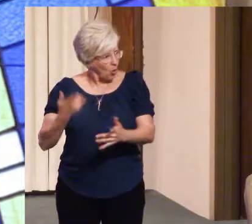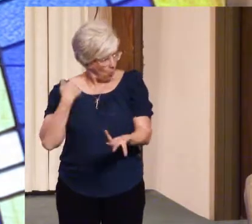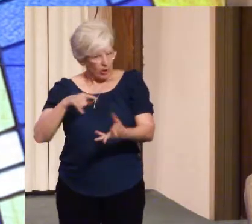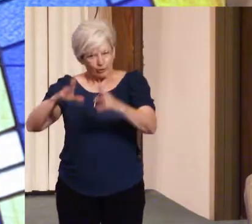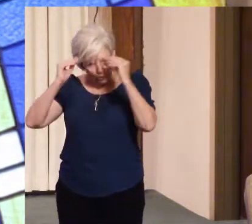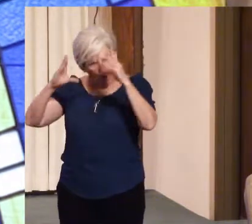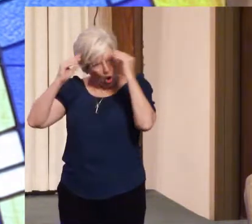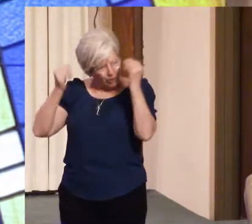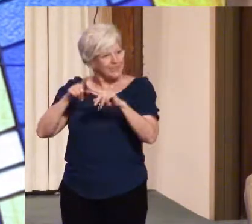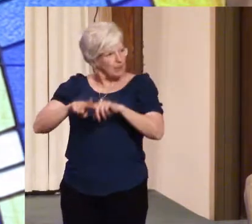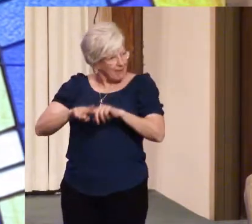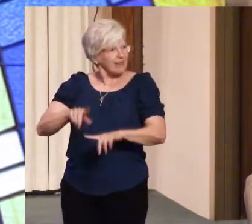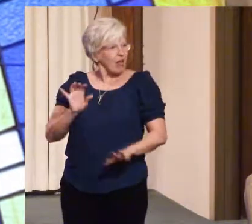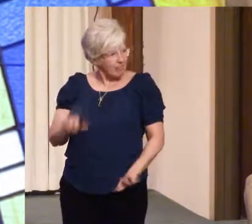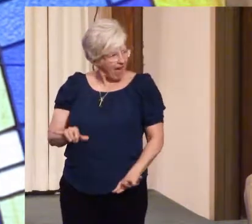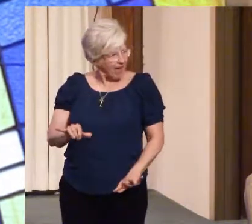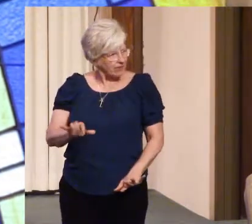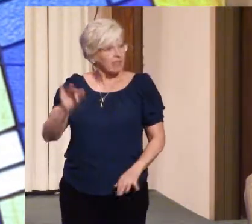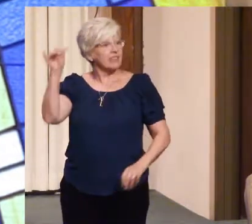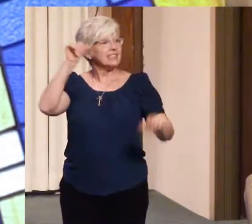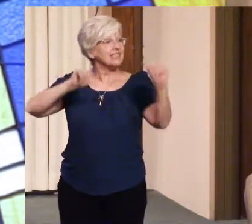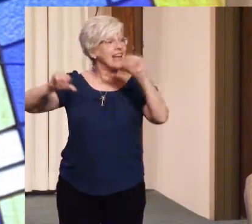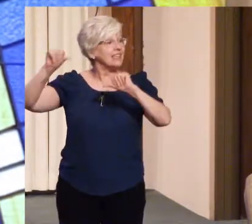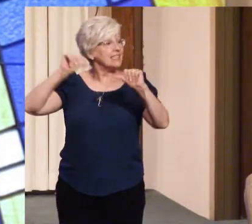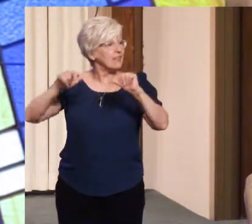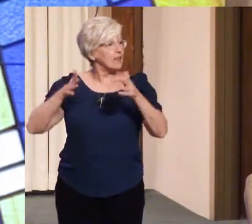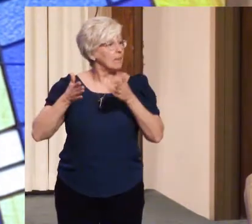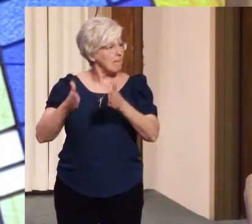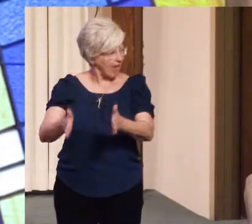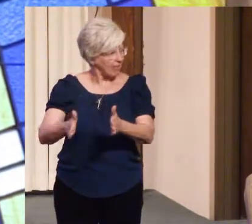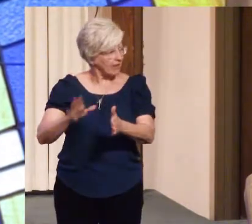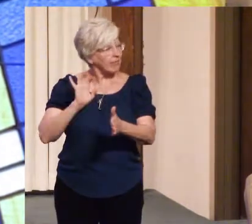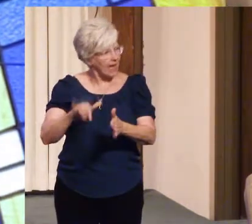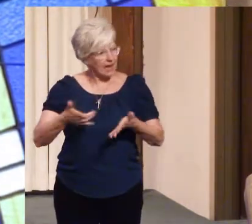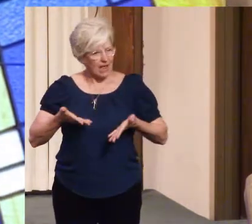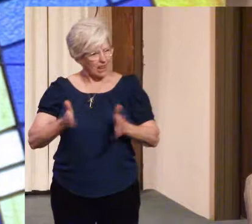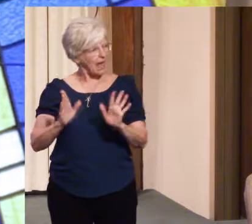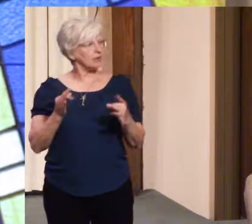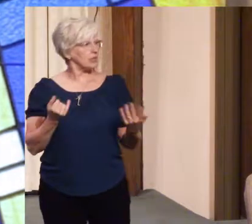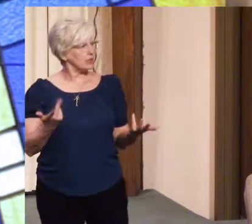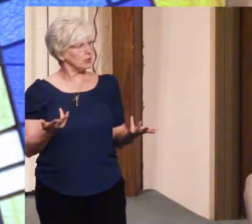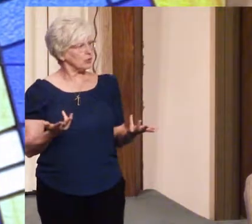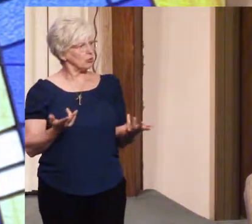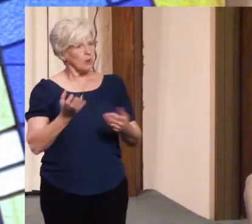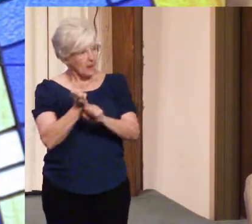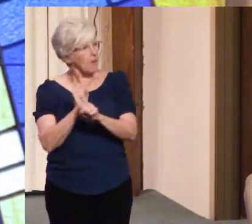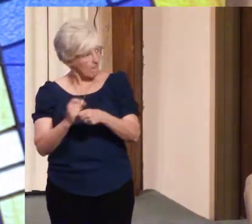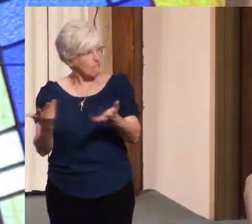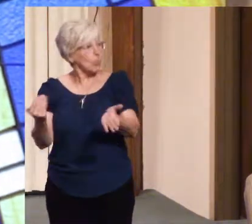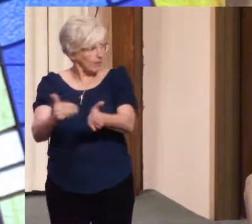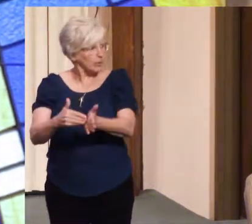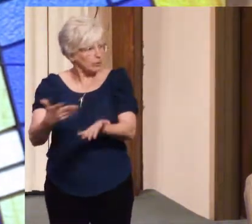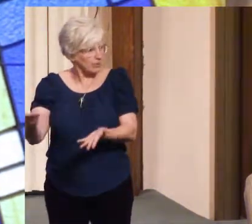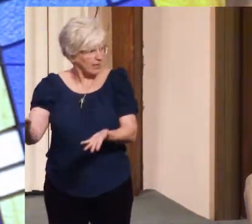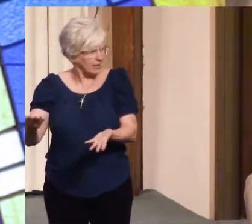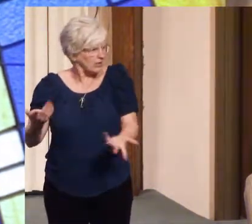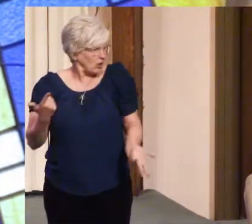The scientific method that can allow us to reproduce things. So we're fairly confident we know things.